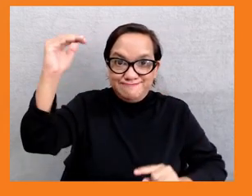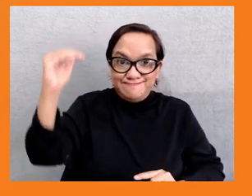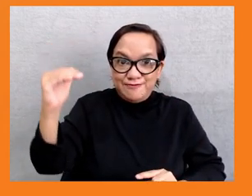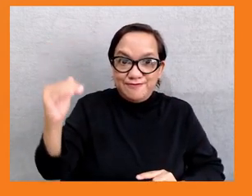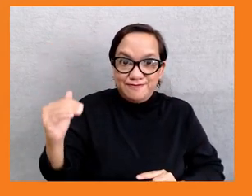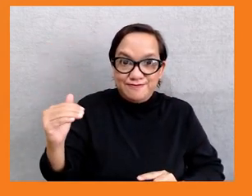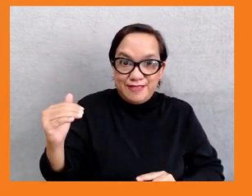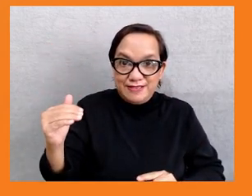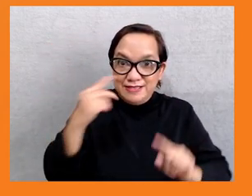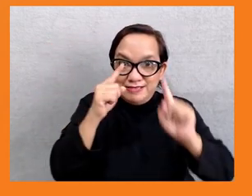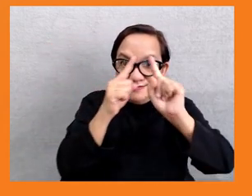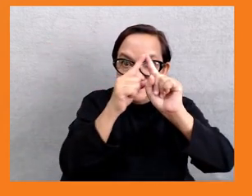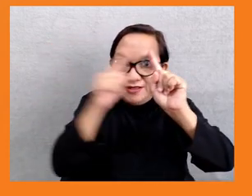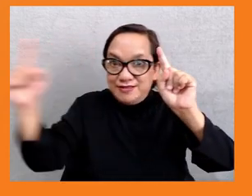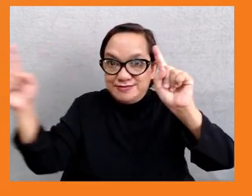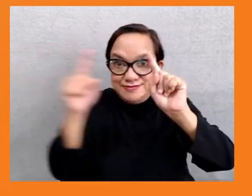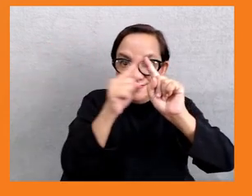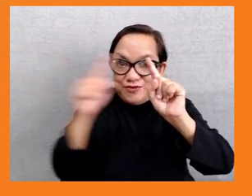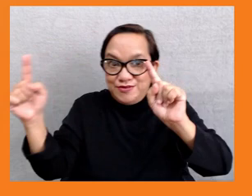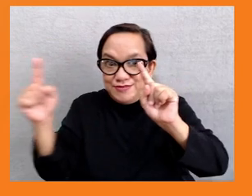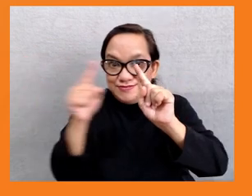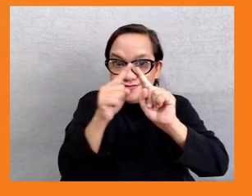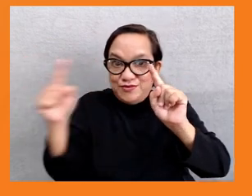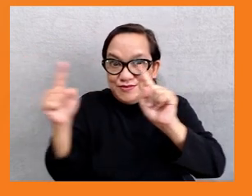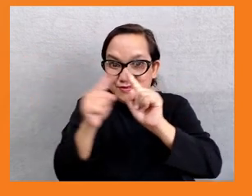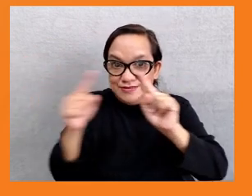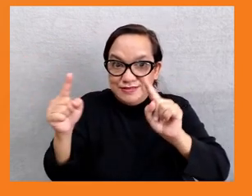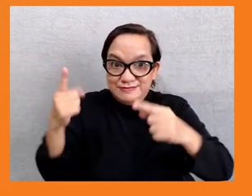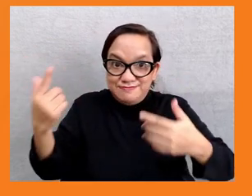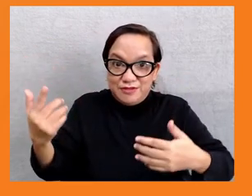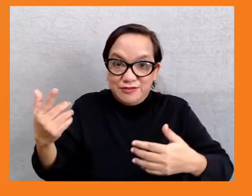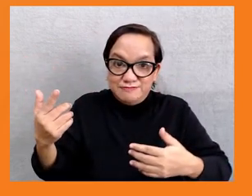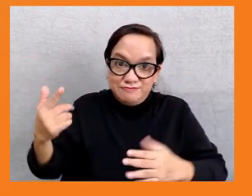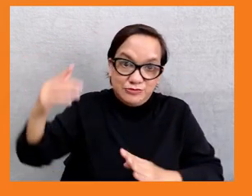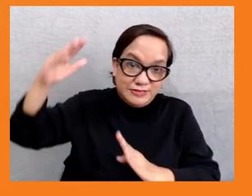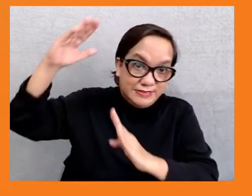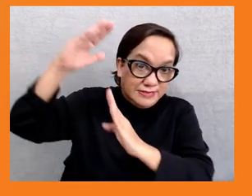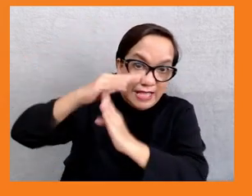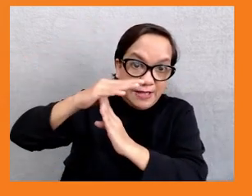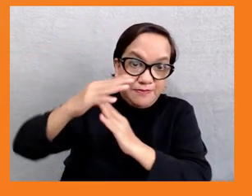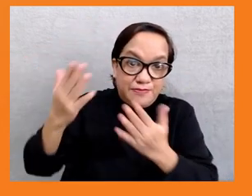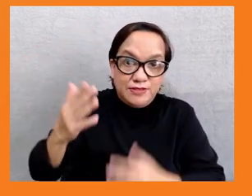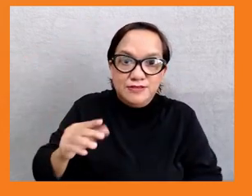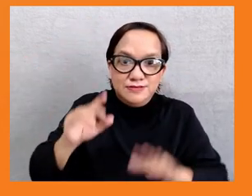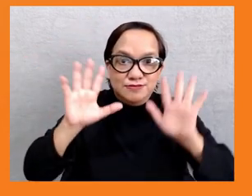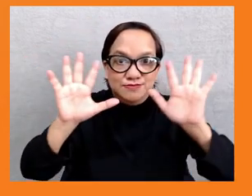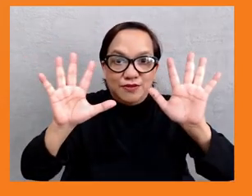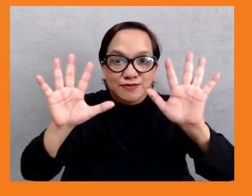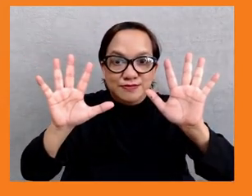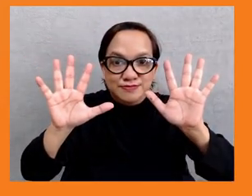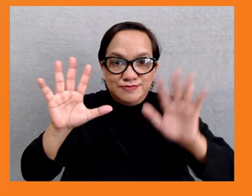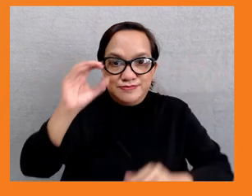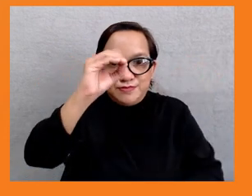percent of people in Asia holds a fifth of wealth in all countries, as you can see rising to 44 percent in Thailand.